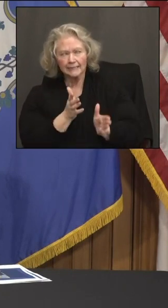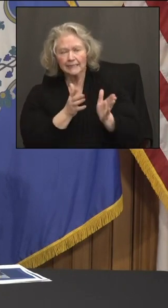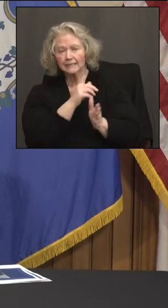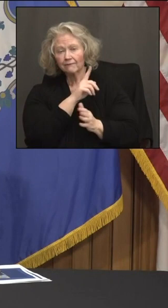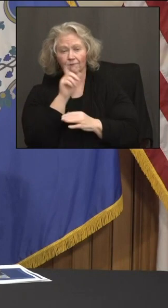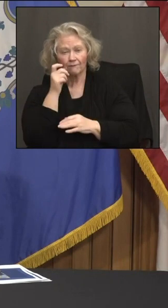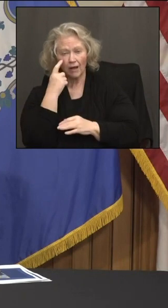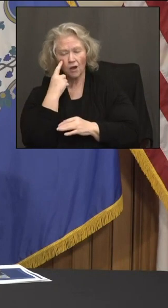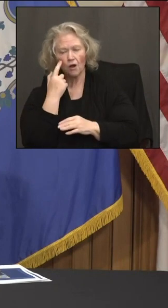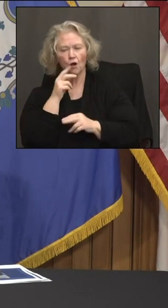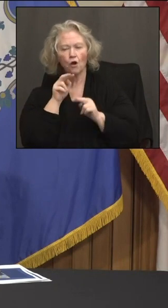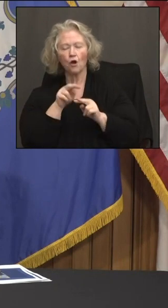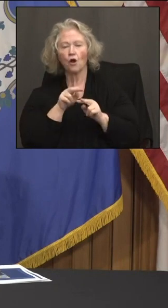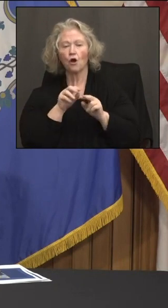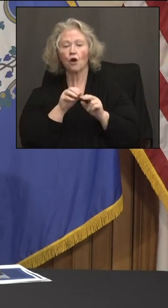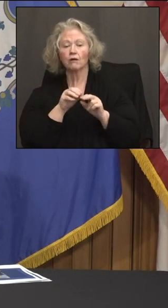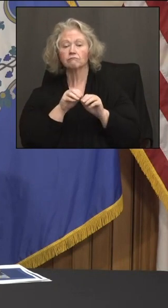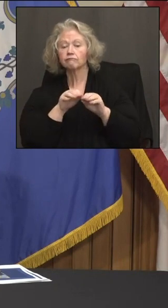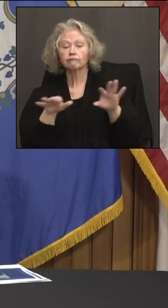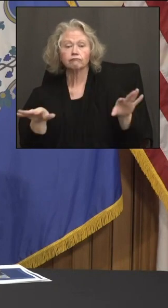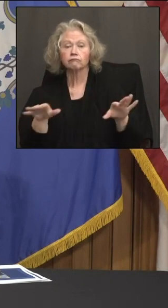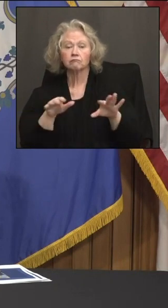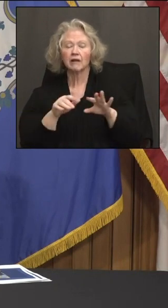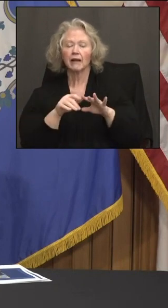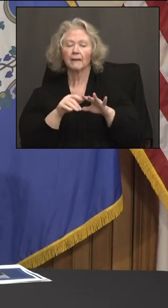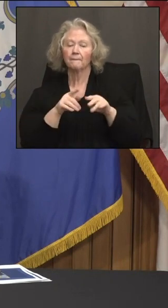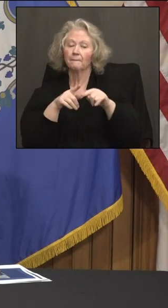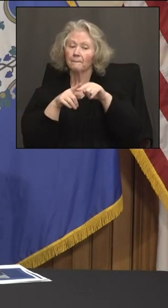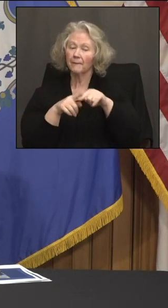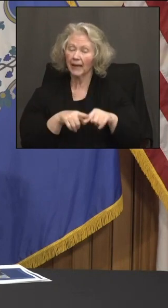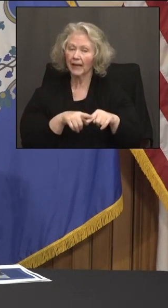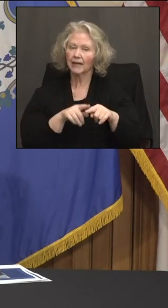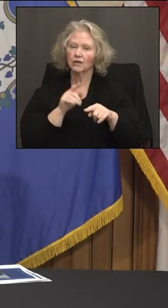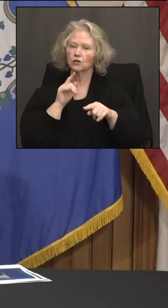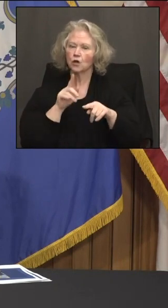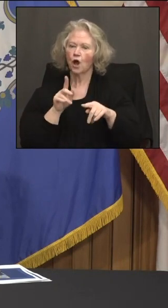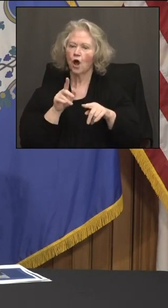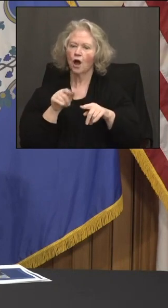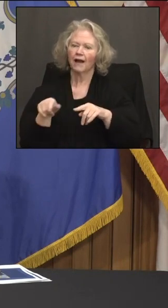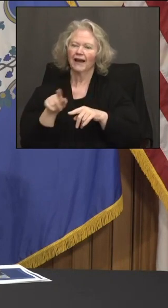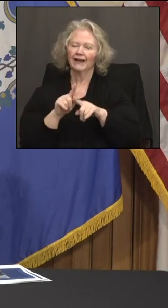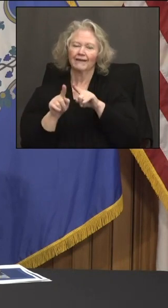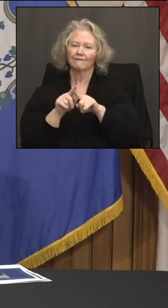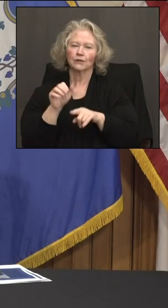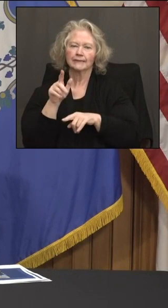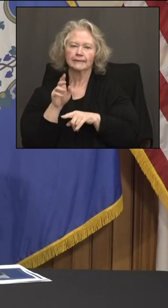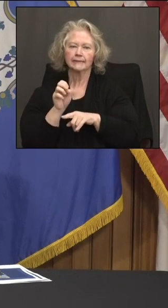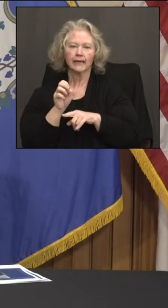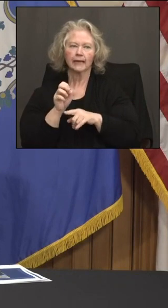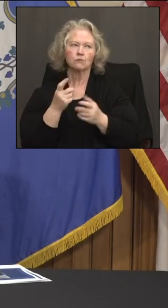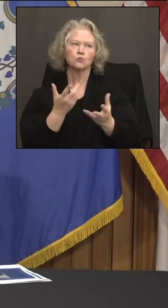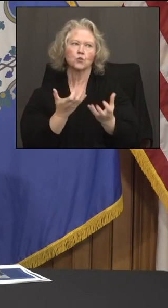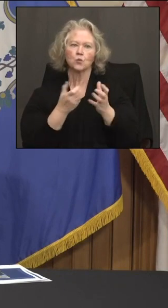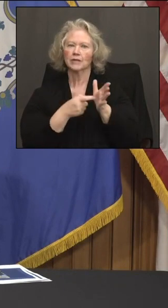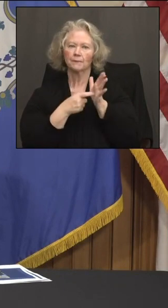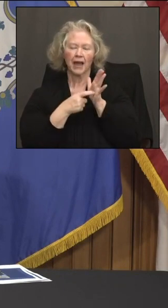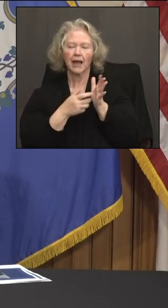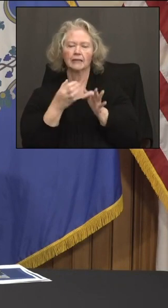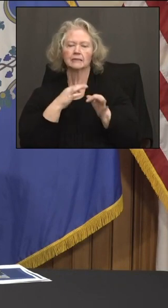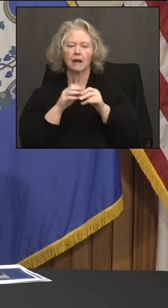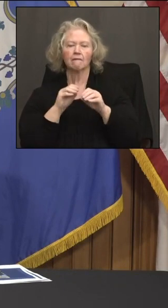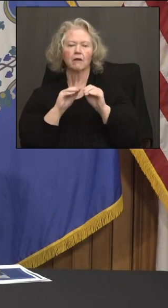reconsider distributing vaccine based on the demand in the states and not purely based on population.